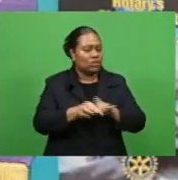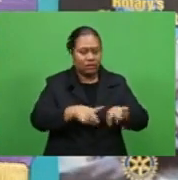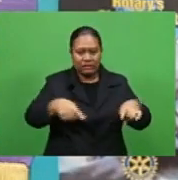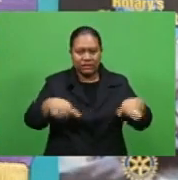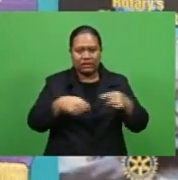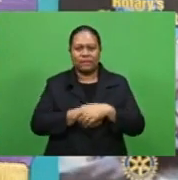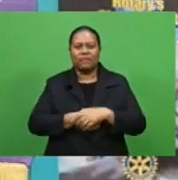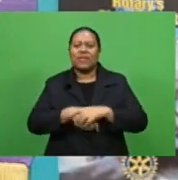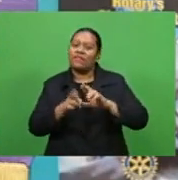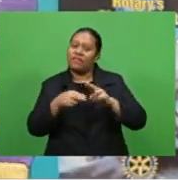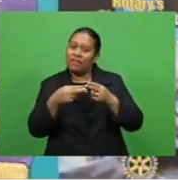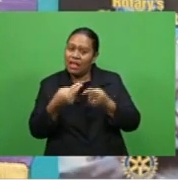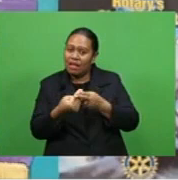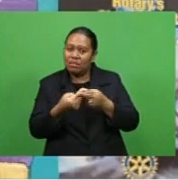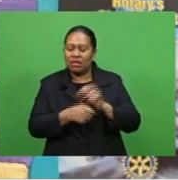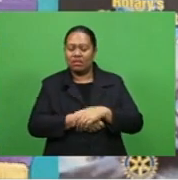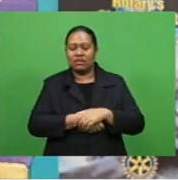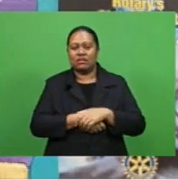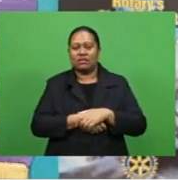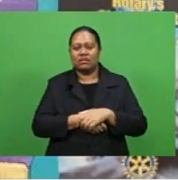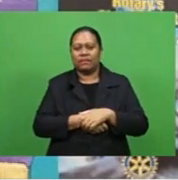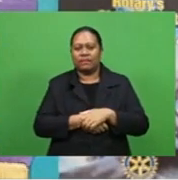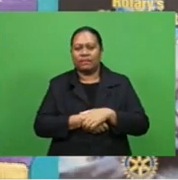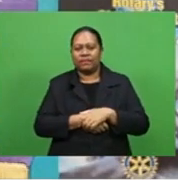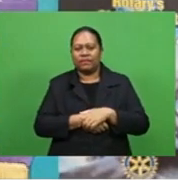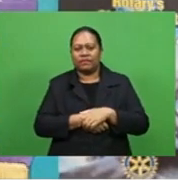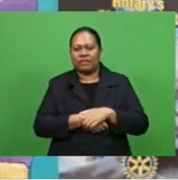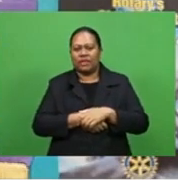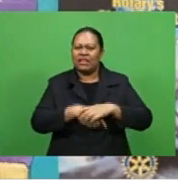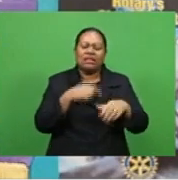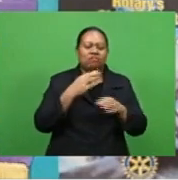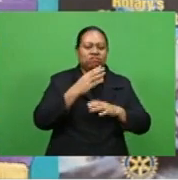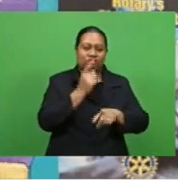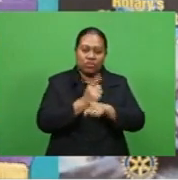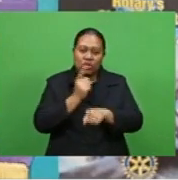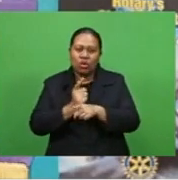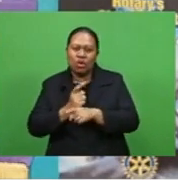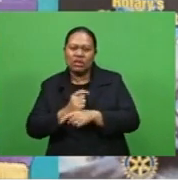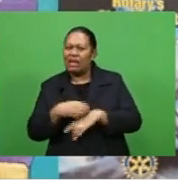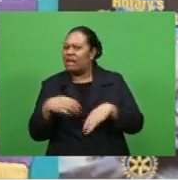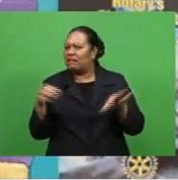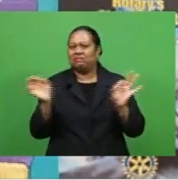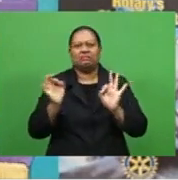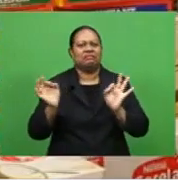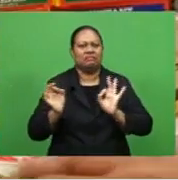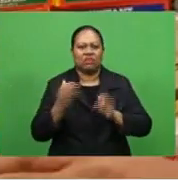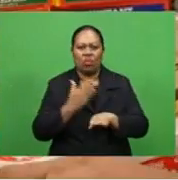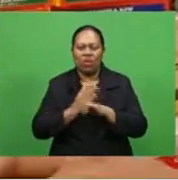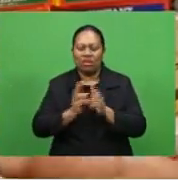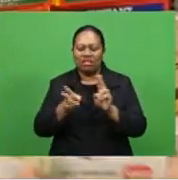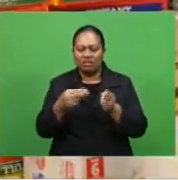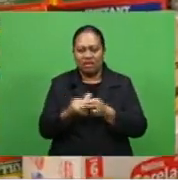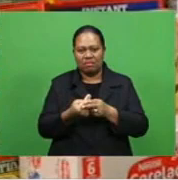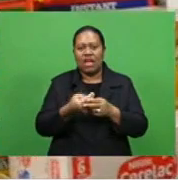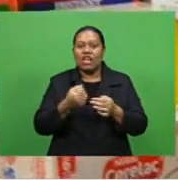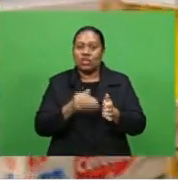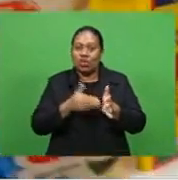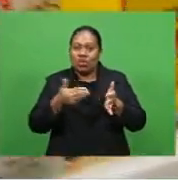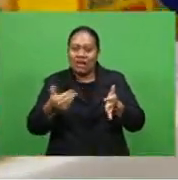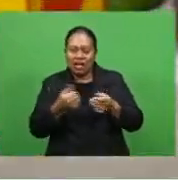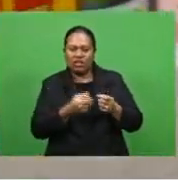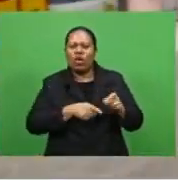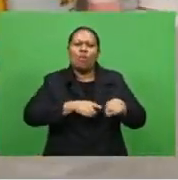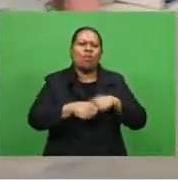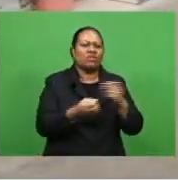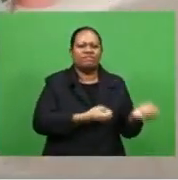families I spent and and talk they said that nobody is walking the family customizing a month's supply